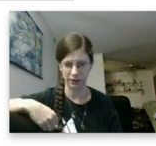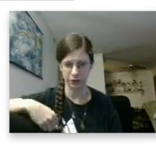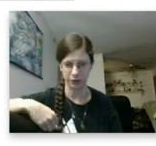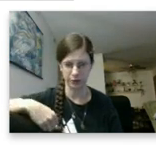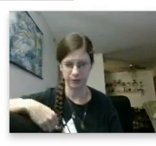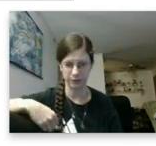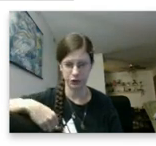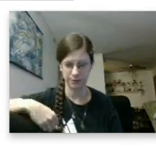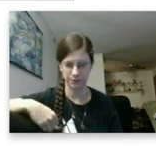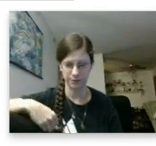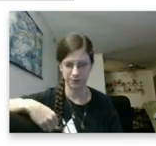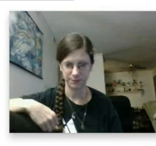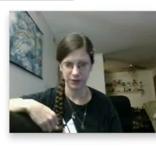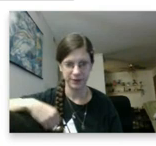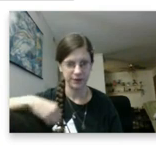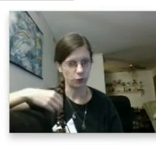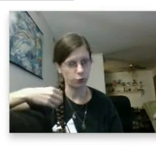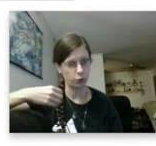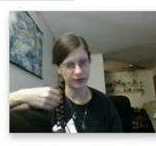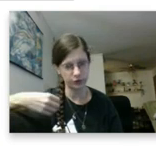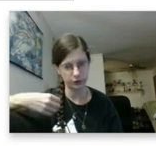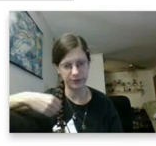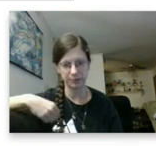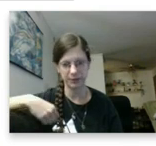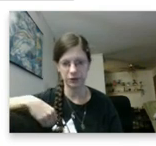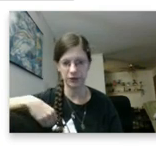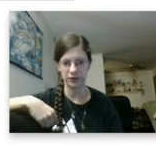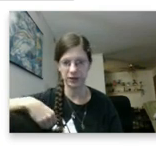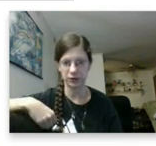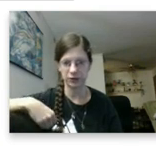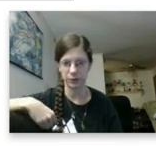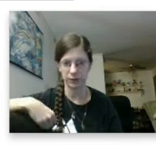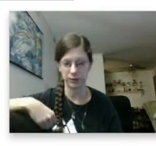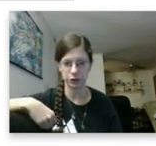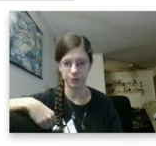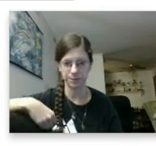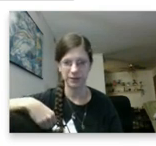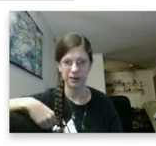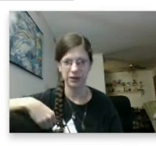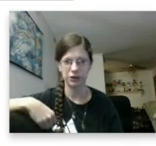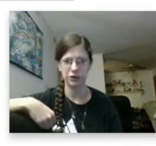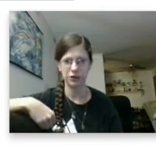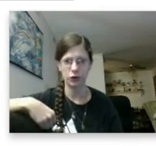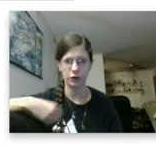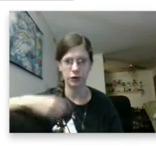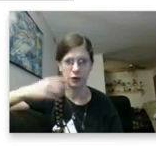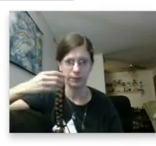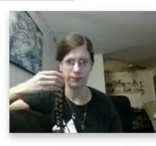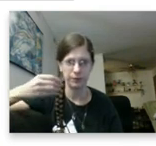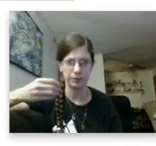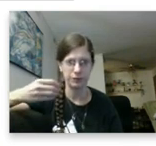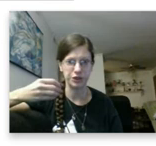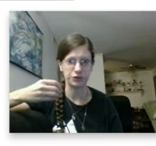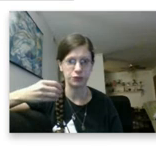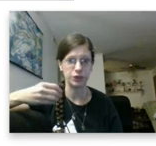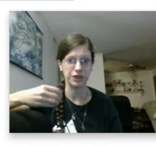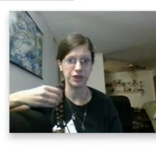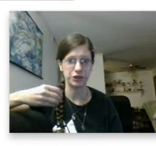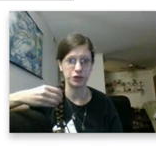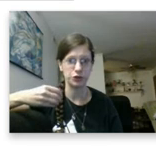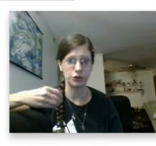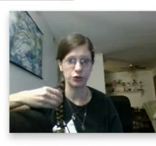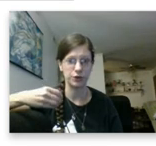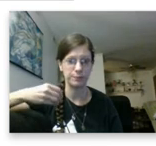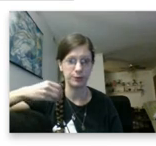the cookie cutter approach. What do I mean by cookie cutter approach? Cookie cutter approach is